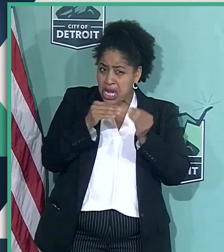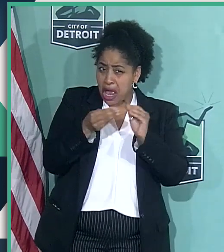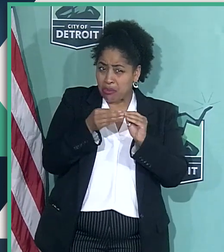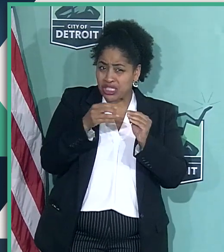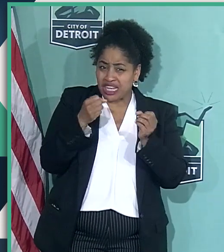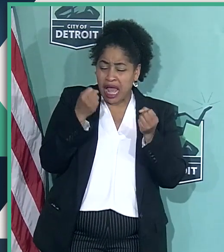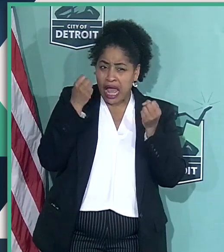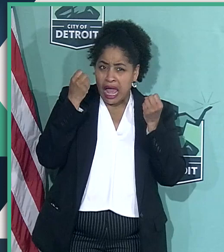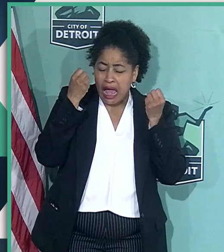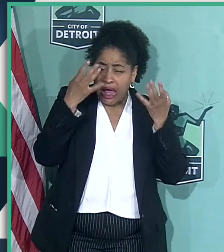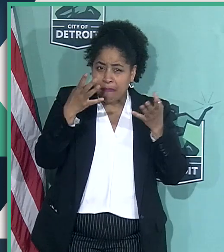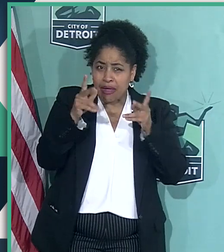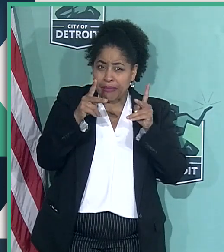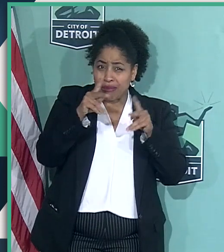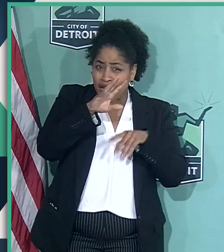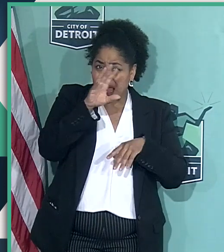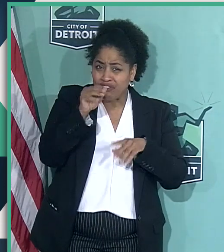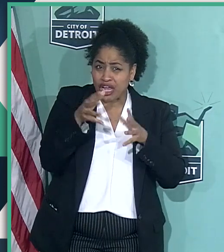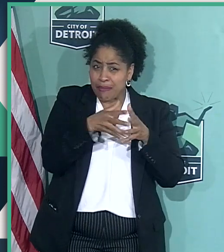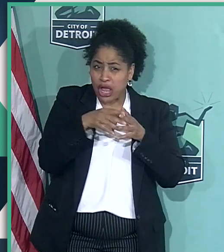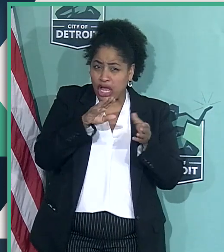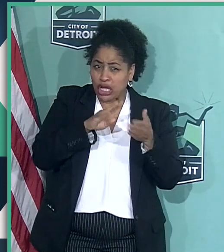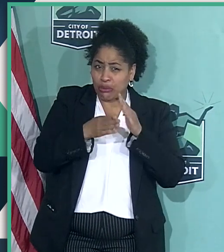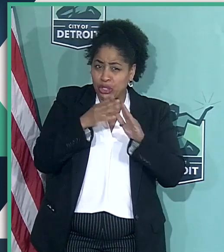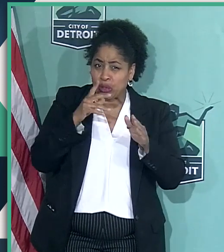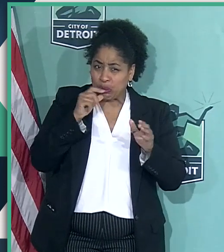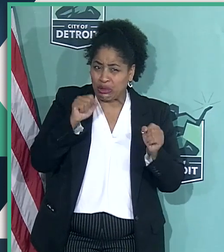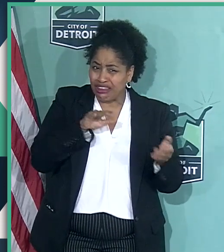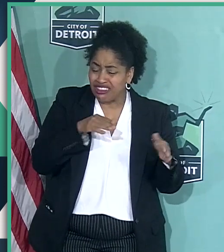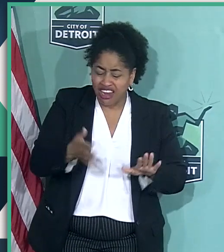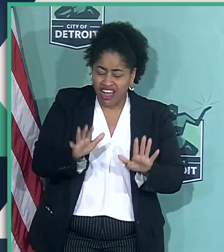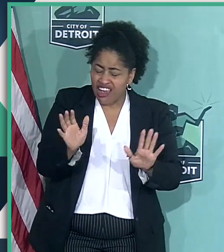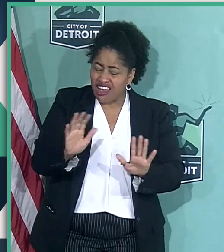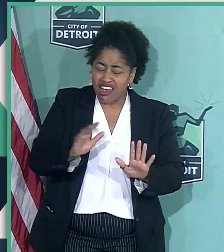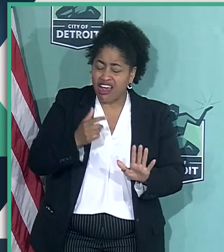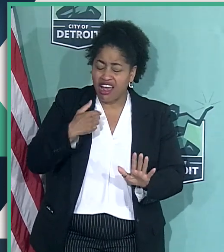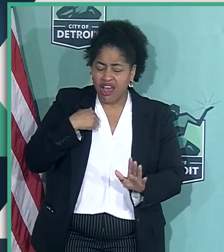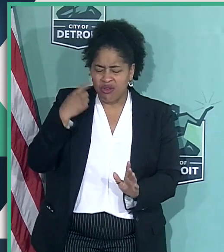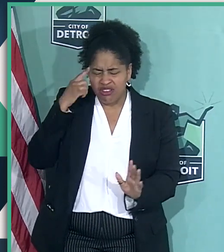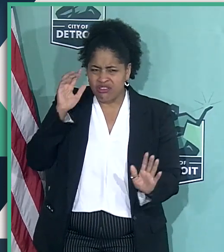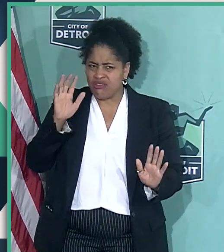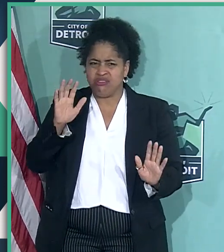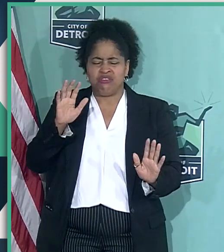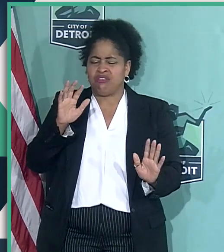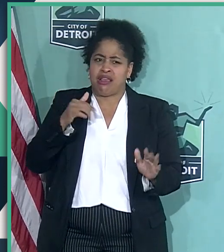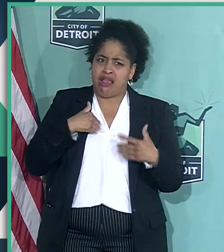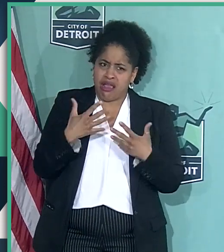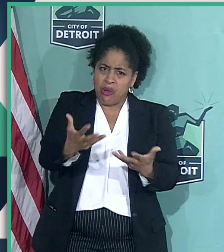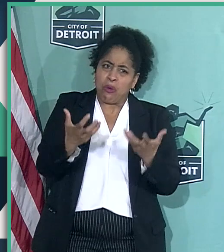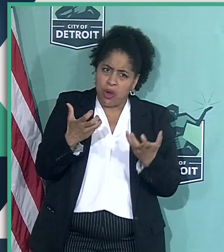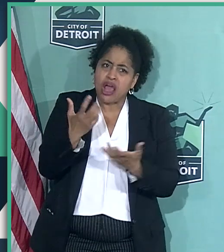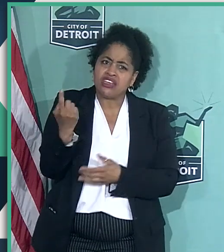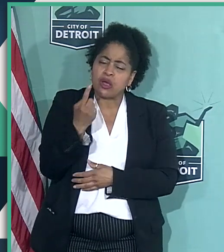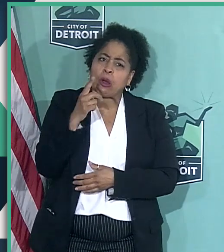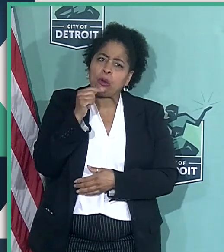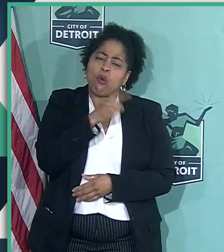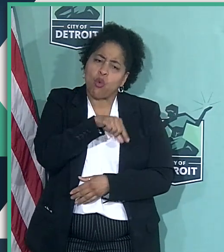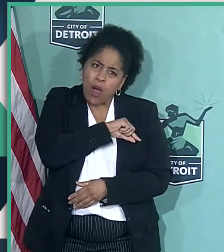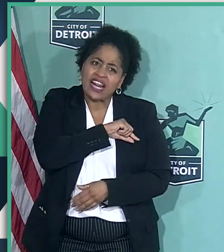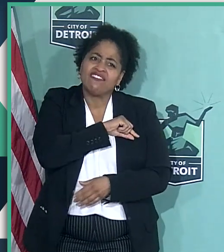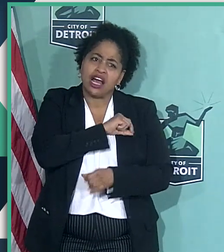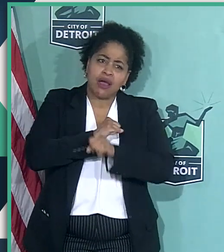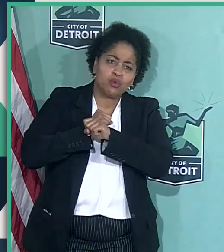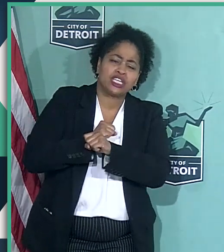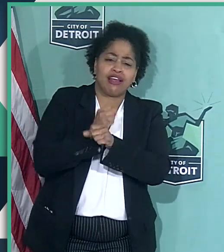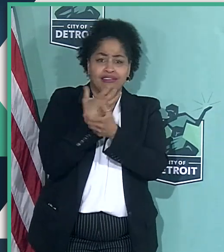African-American community, I just thought, I want somebody who's qualified to